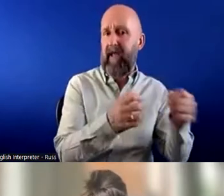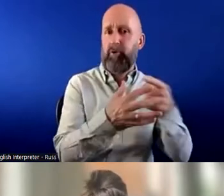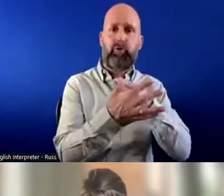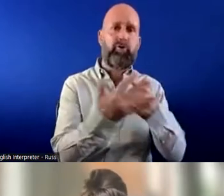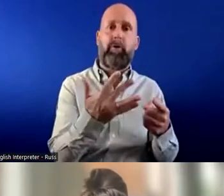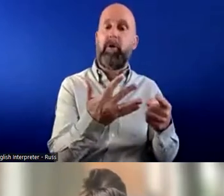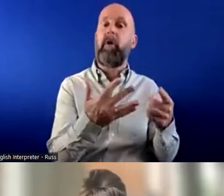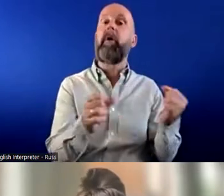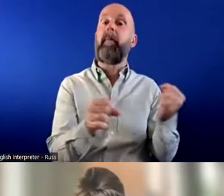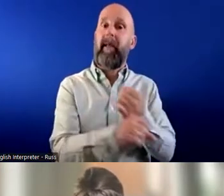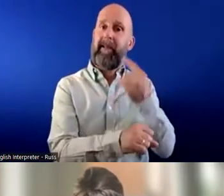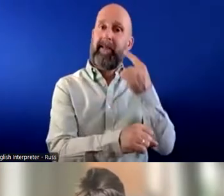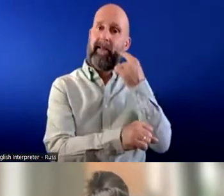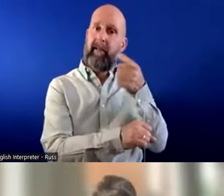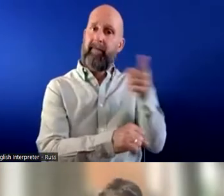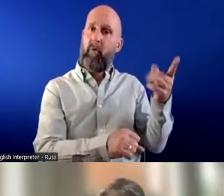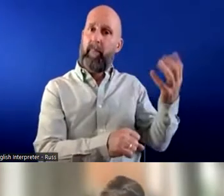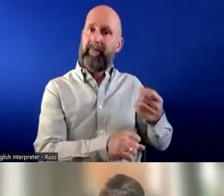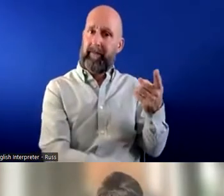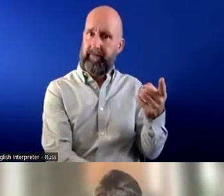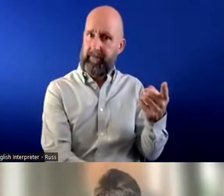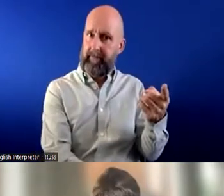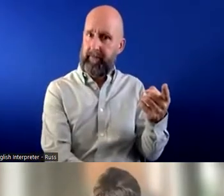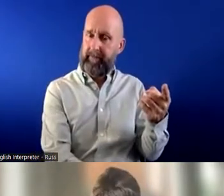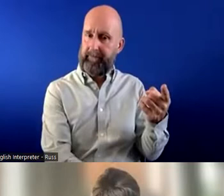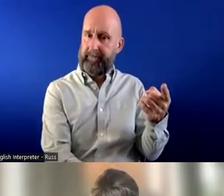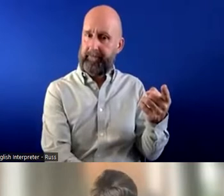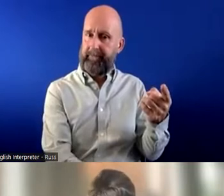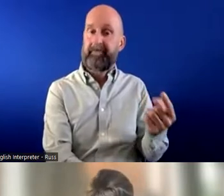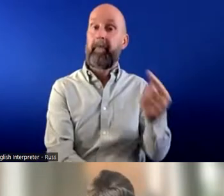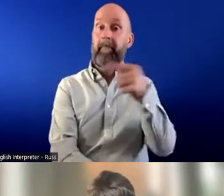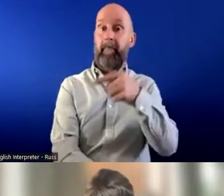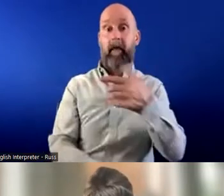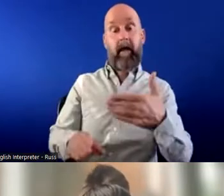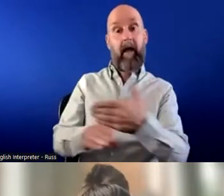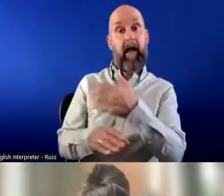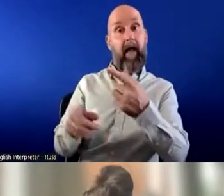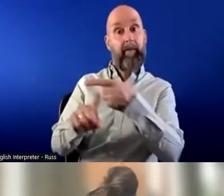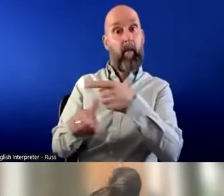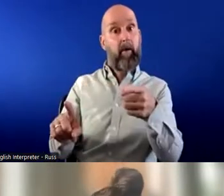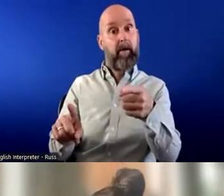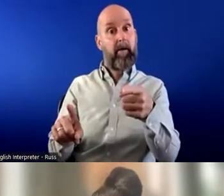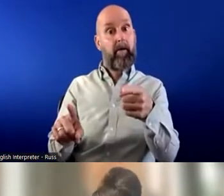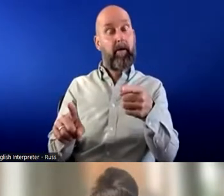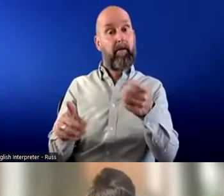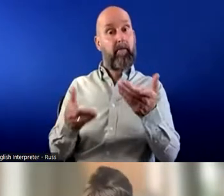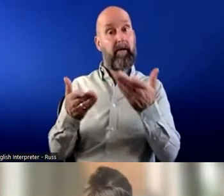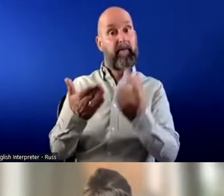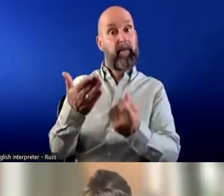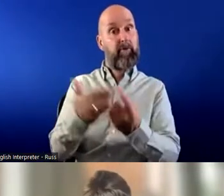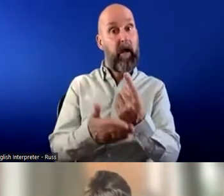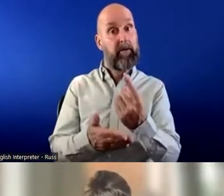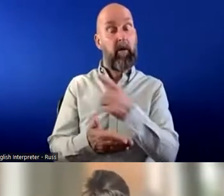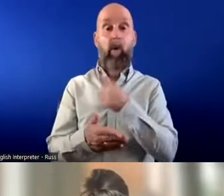to be easy for the business around that and for them and the employee they need to get a chance sometimes they fall at the